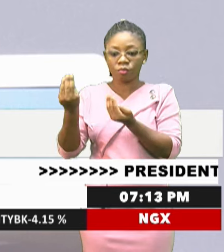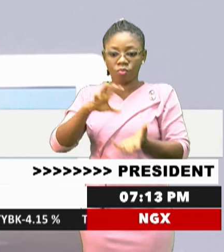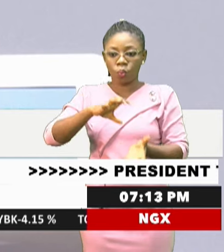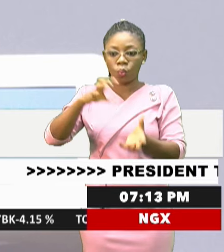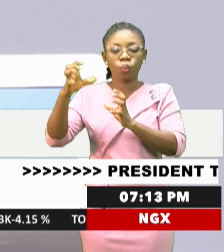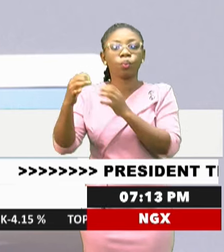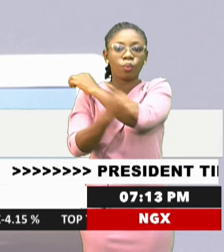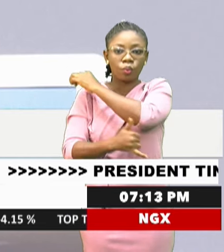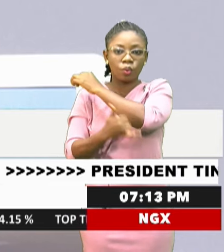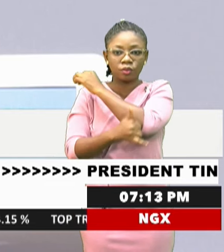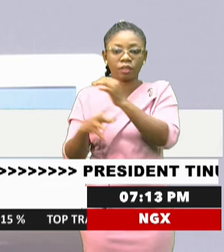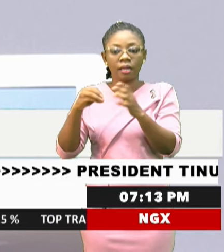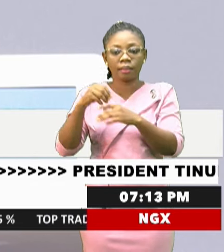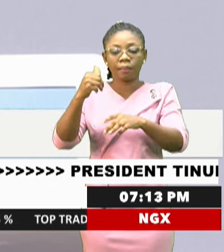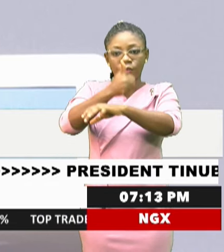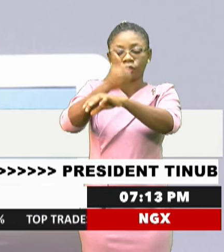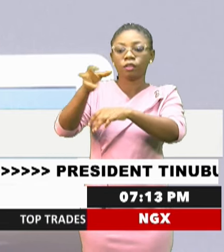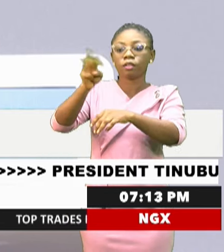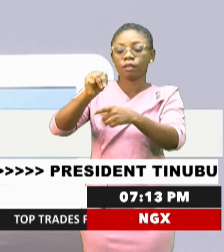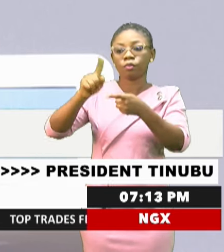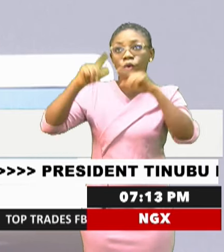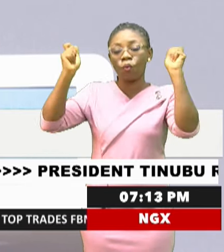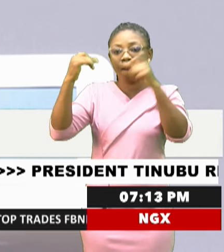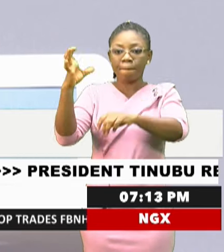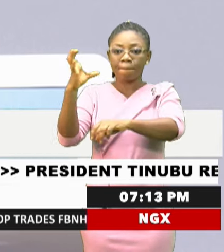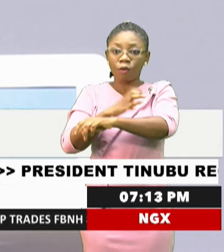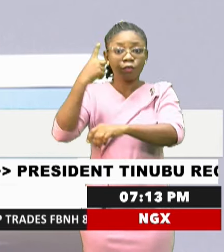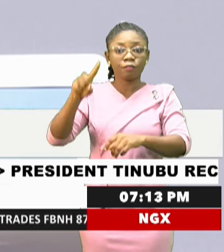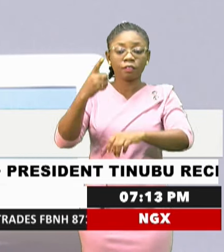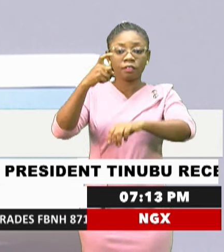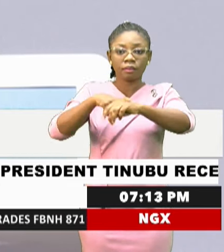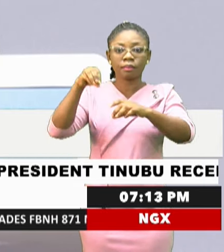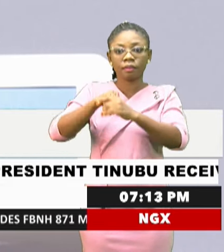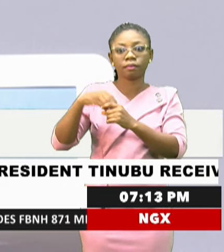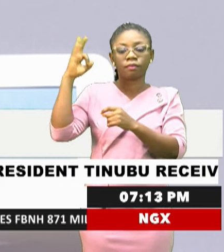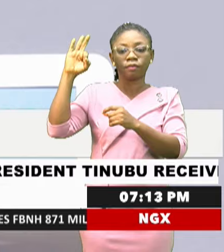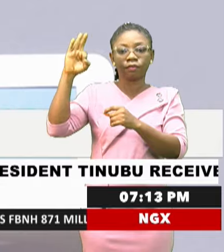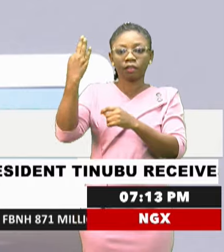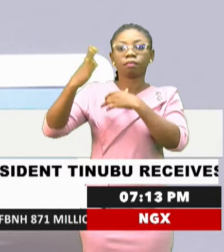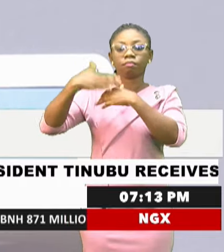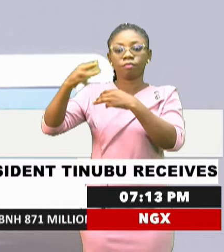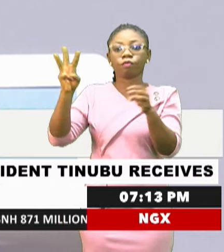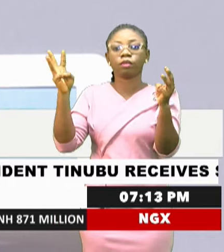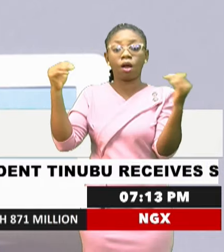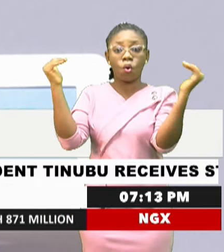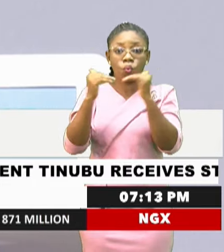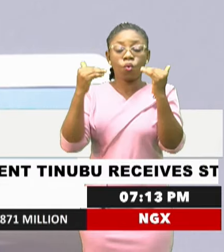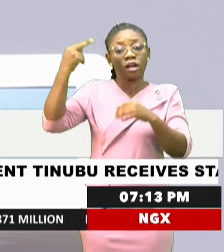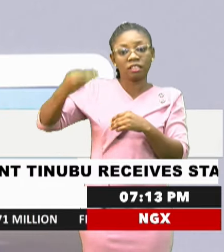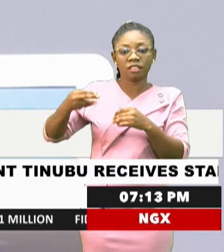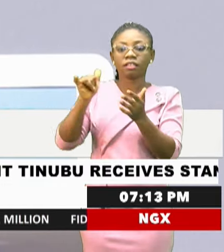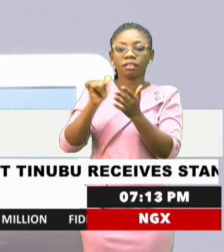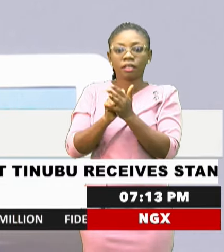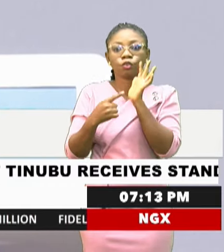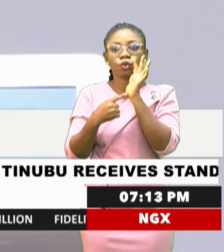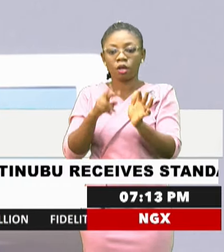far-right in poll position to win power for the first time in France's post-war history. Weekend polls showed the